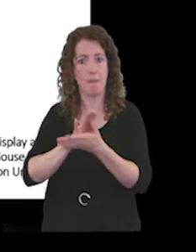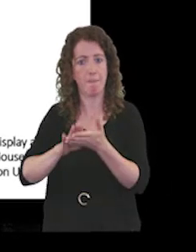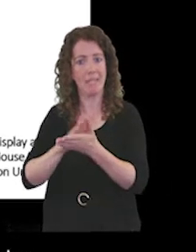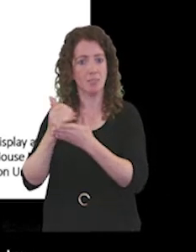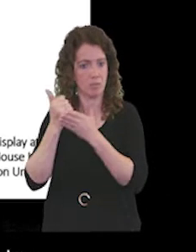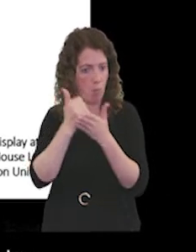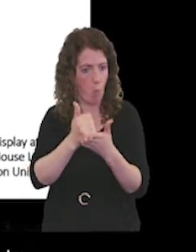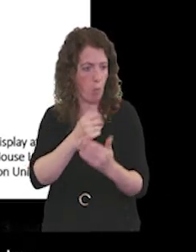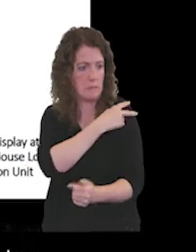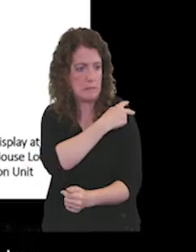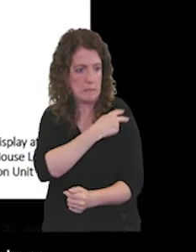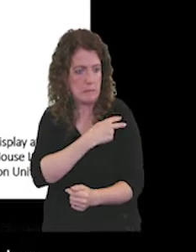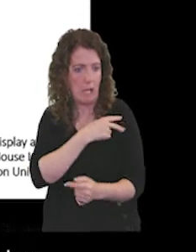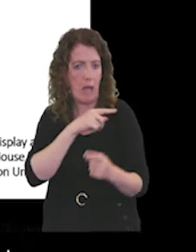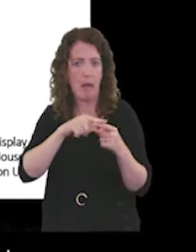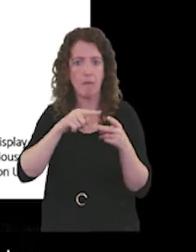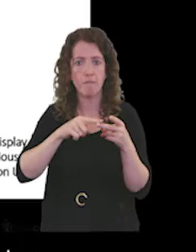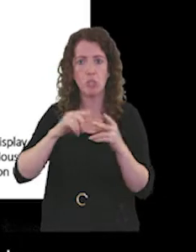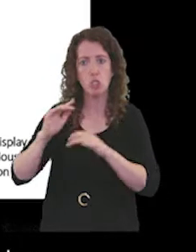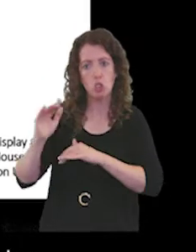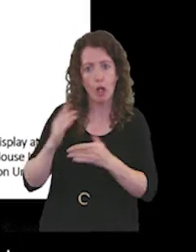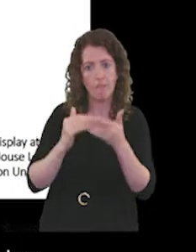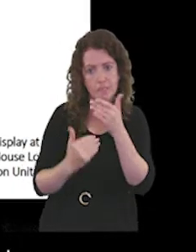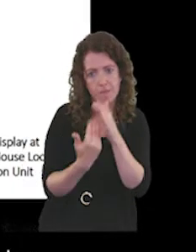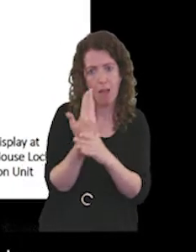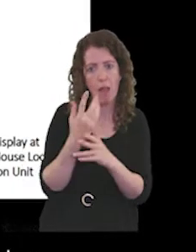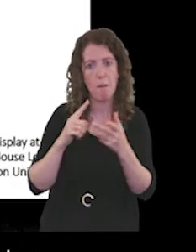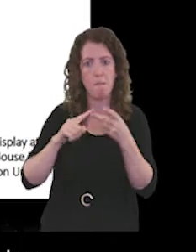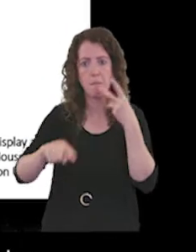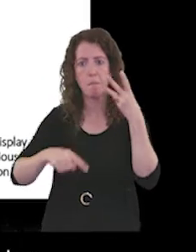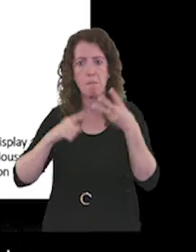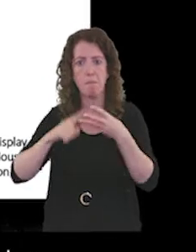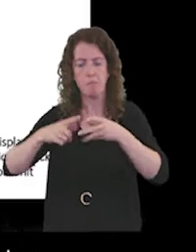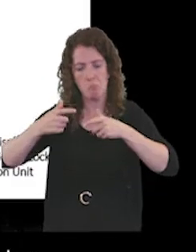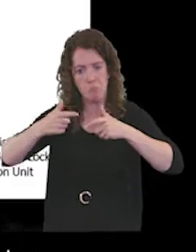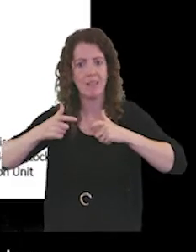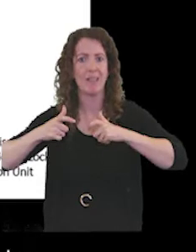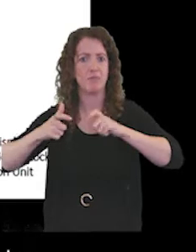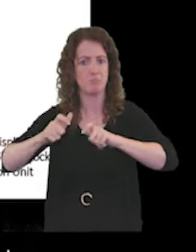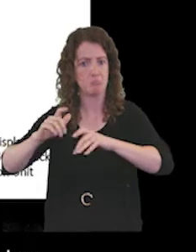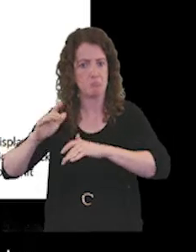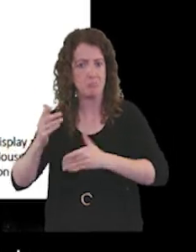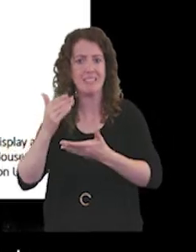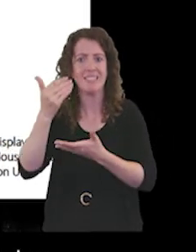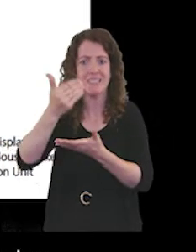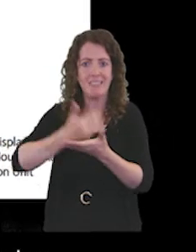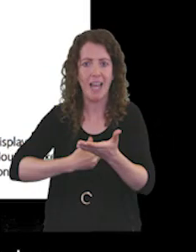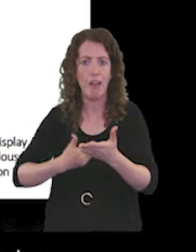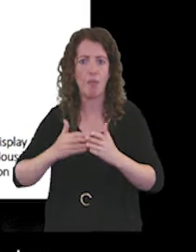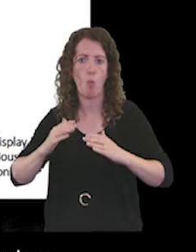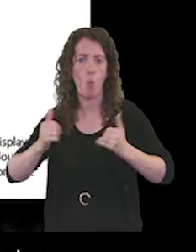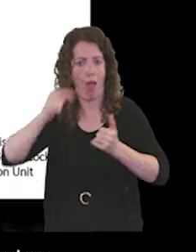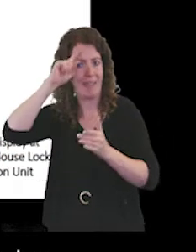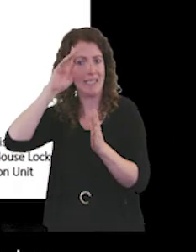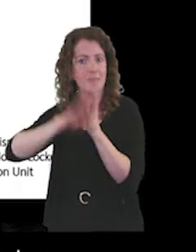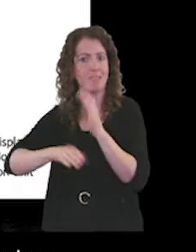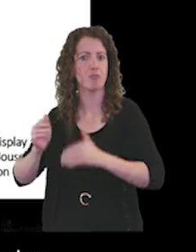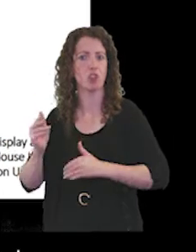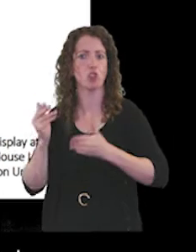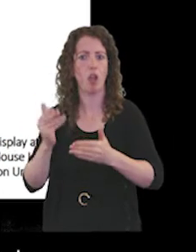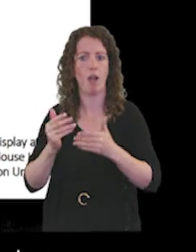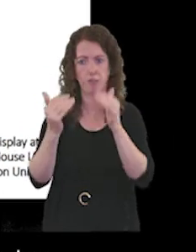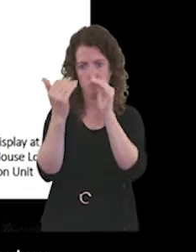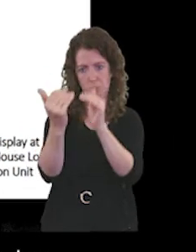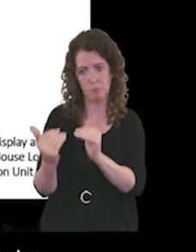our staff and to develop our services and continue to provide safe, effective and well experienced services